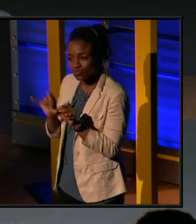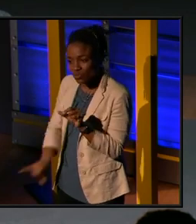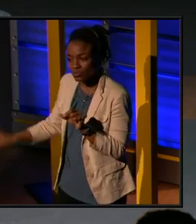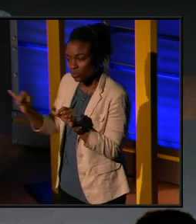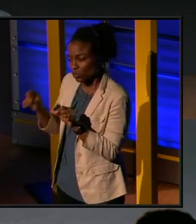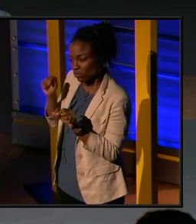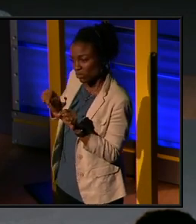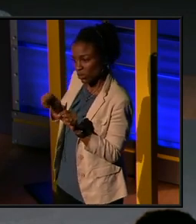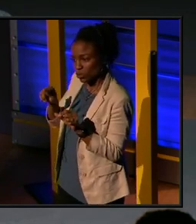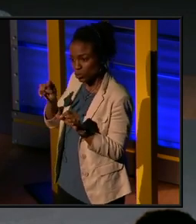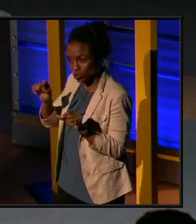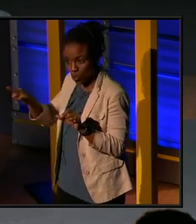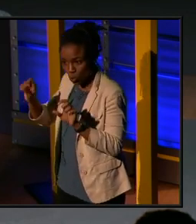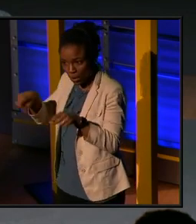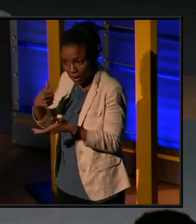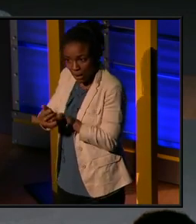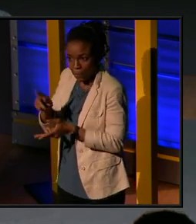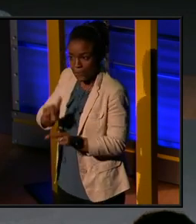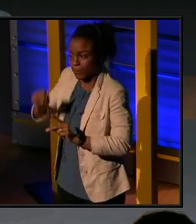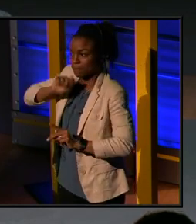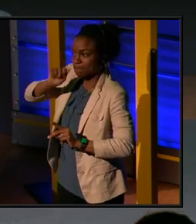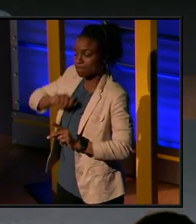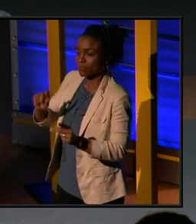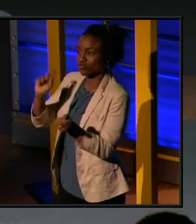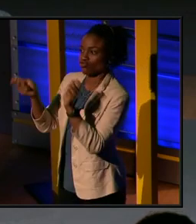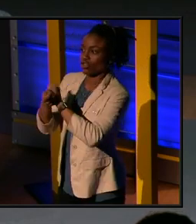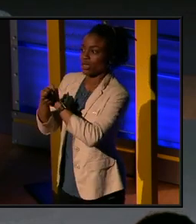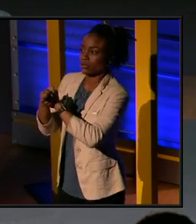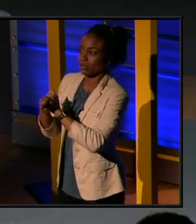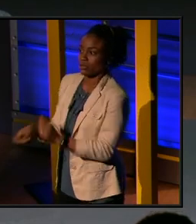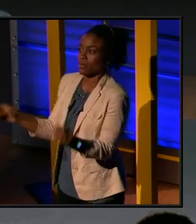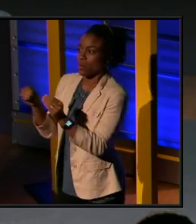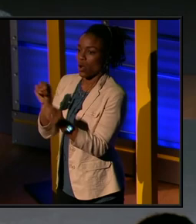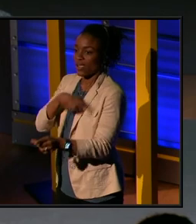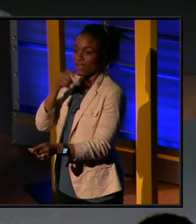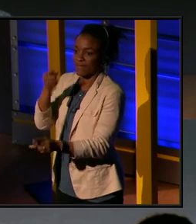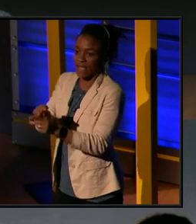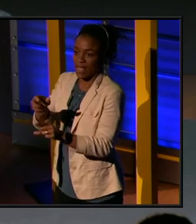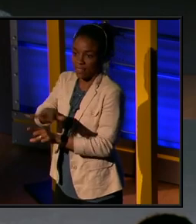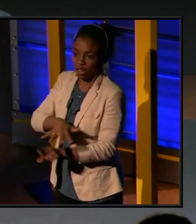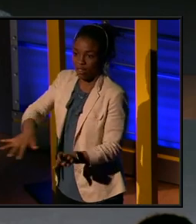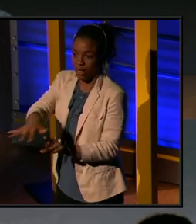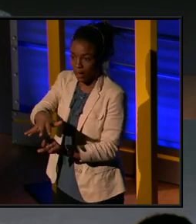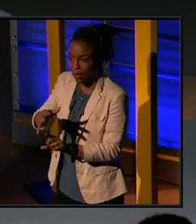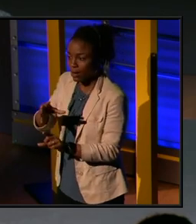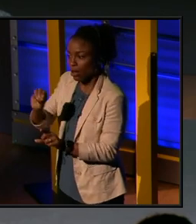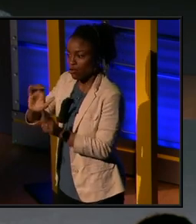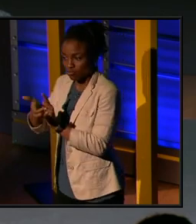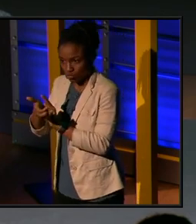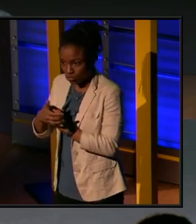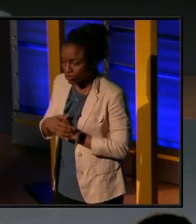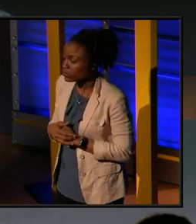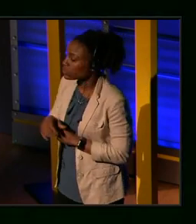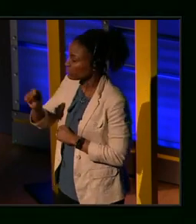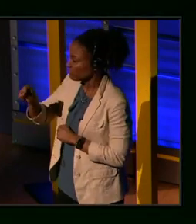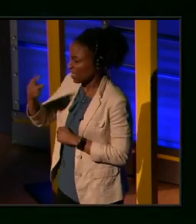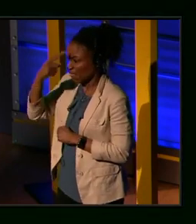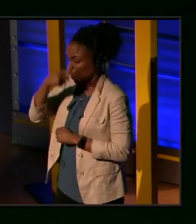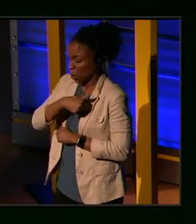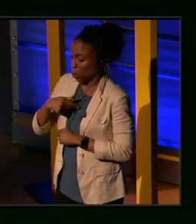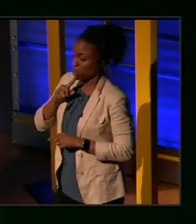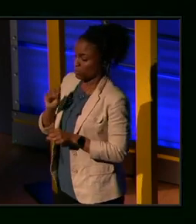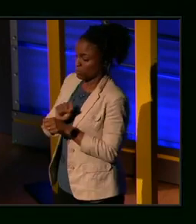that helps people endure change that comes to their landscape and their culture? I think we are change.